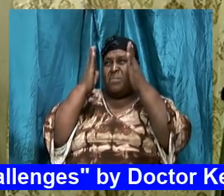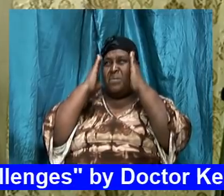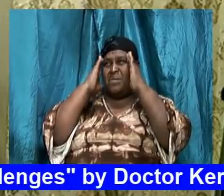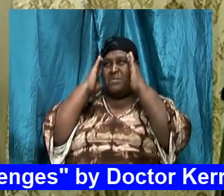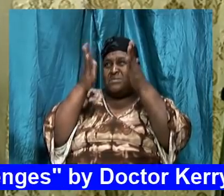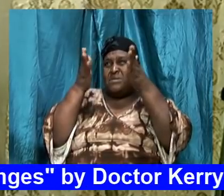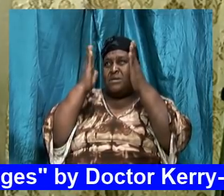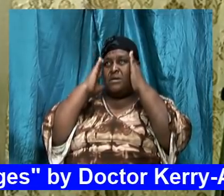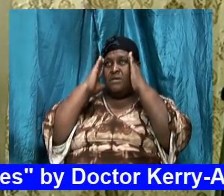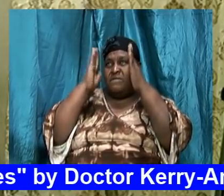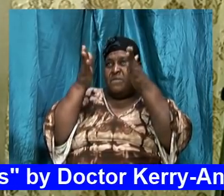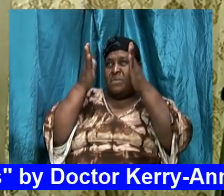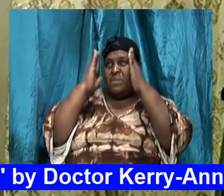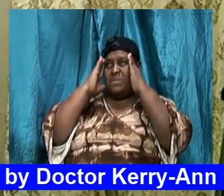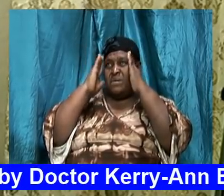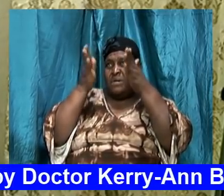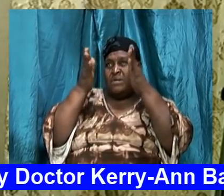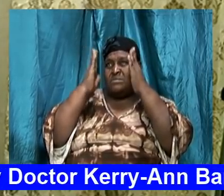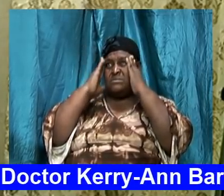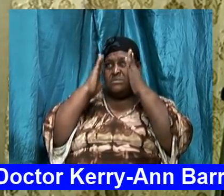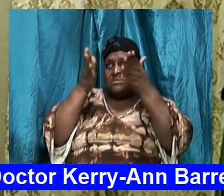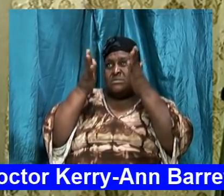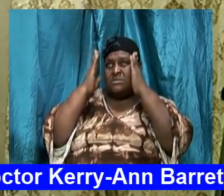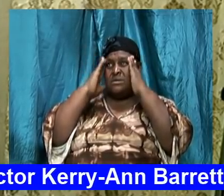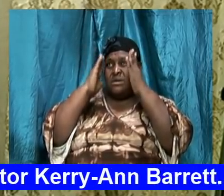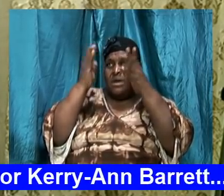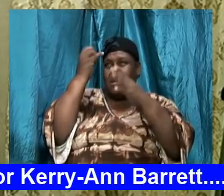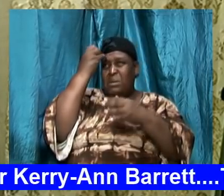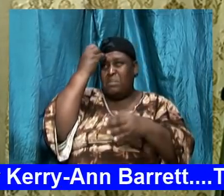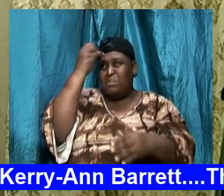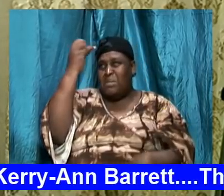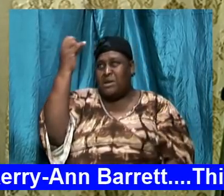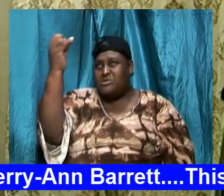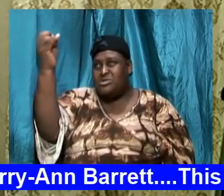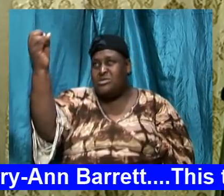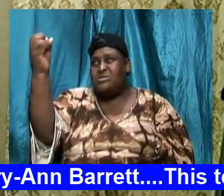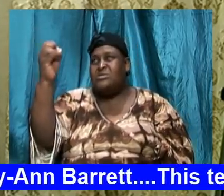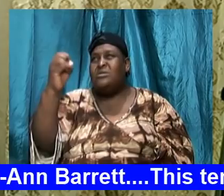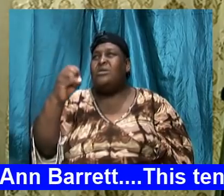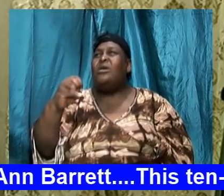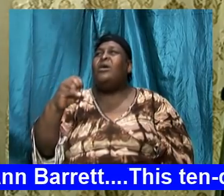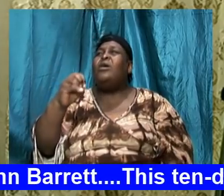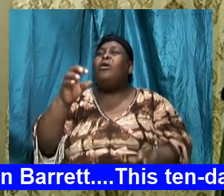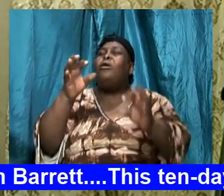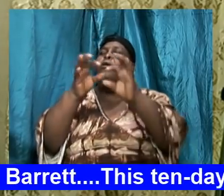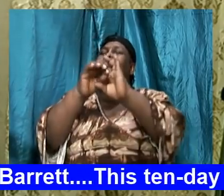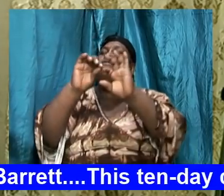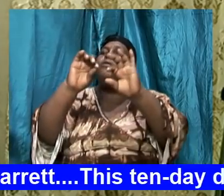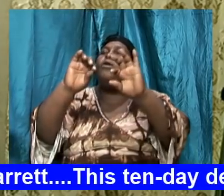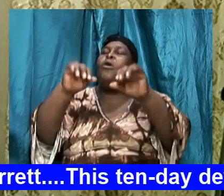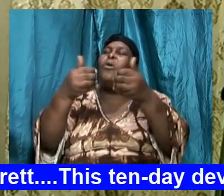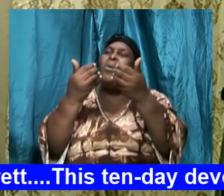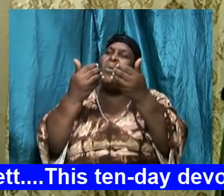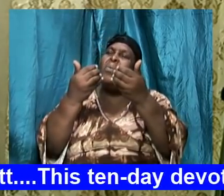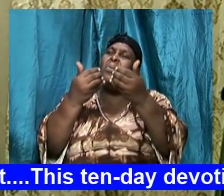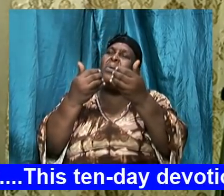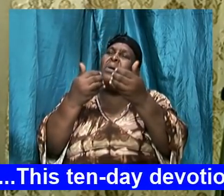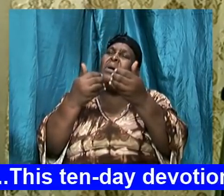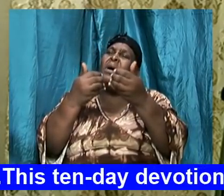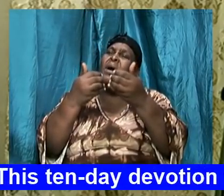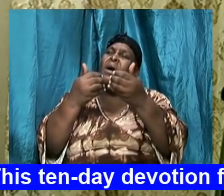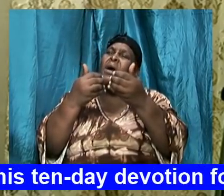their minds working, picturing Him. And we even reach the point where we picture His face.